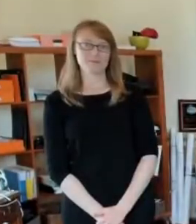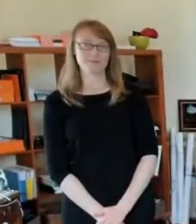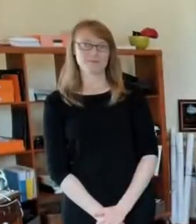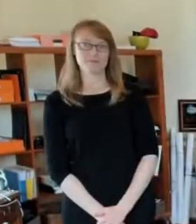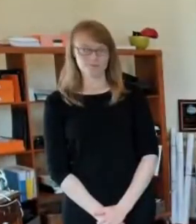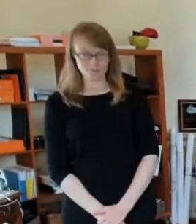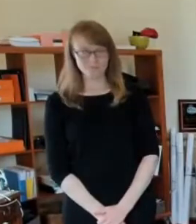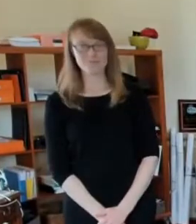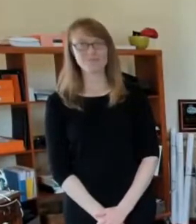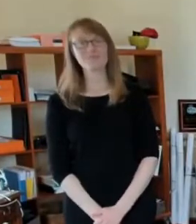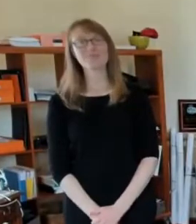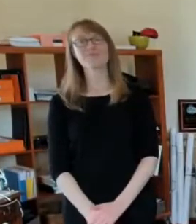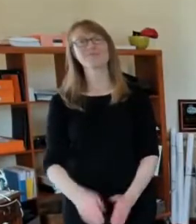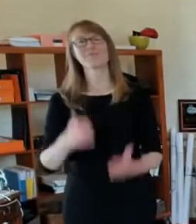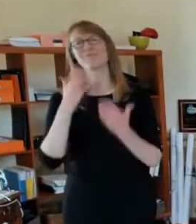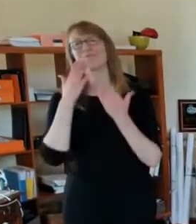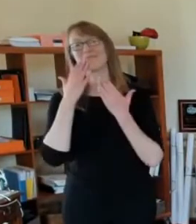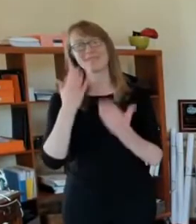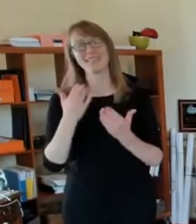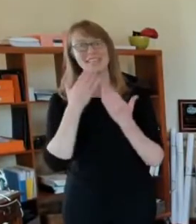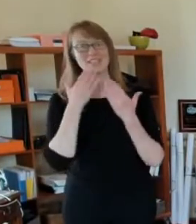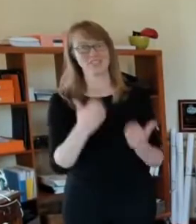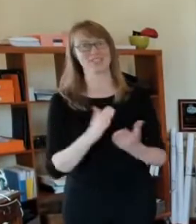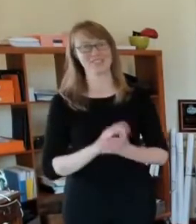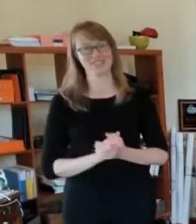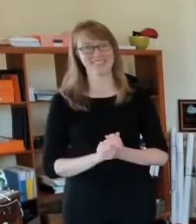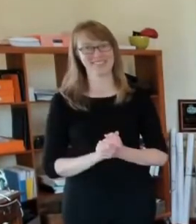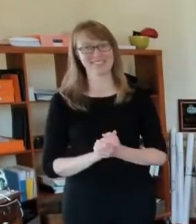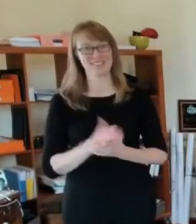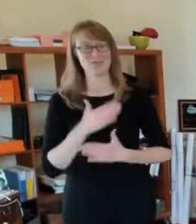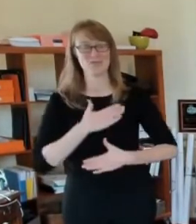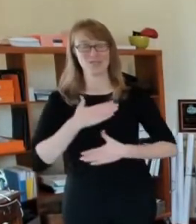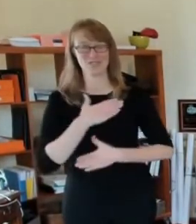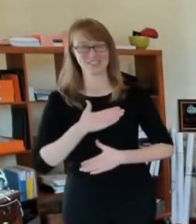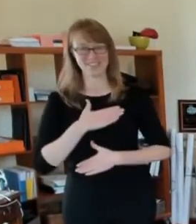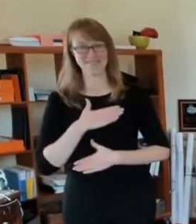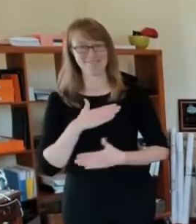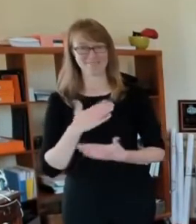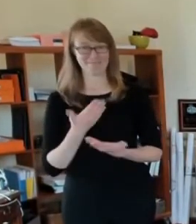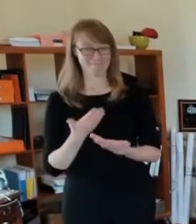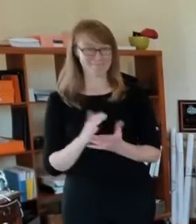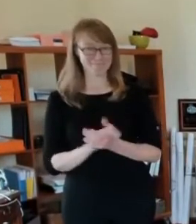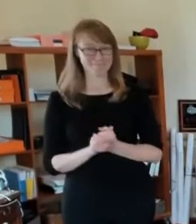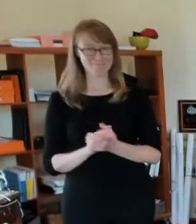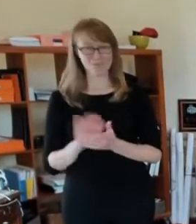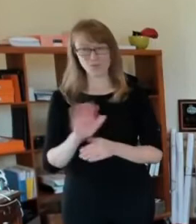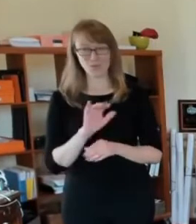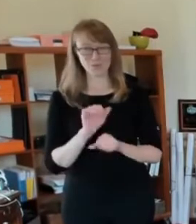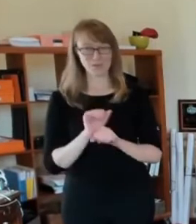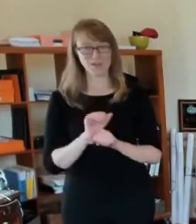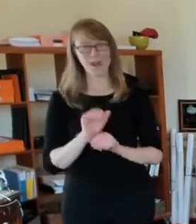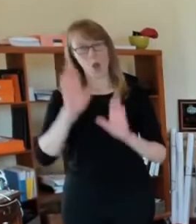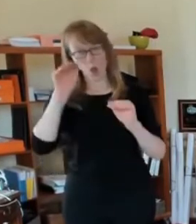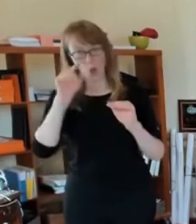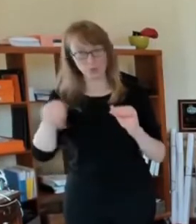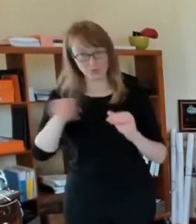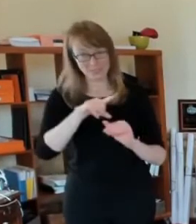Thank you all. Appreciate it. Give us a I hope you've all filled out your census.